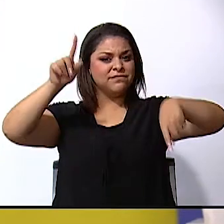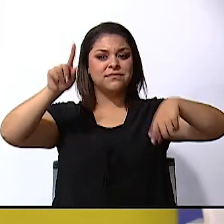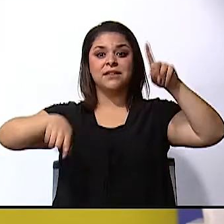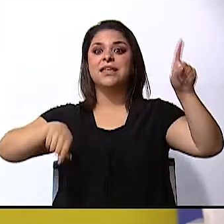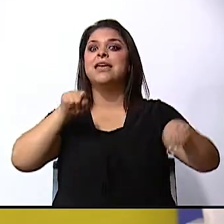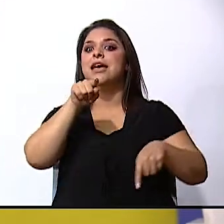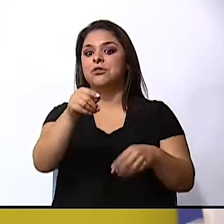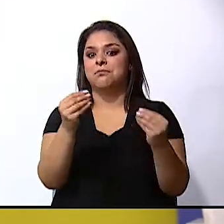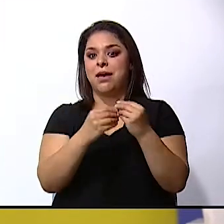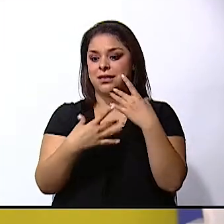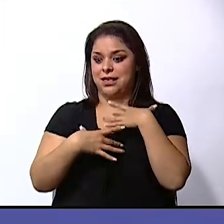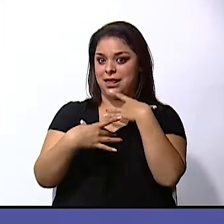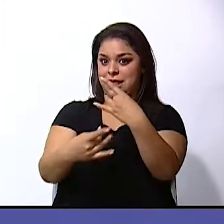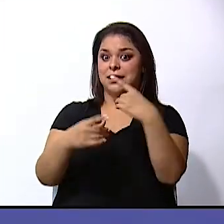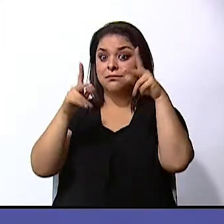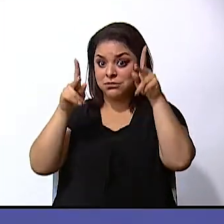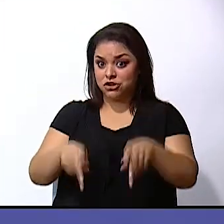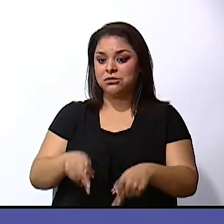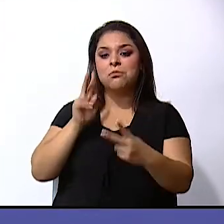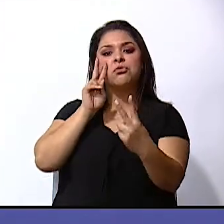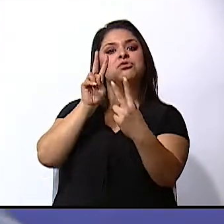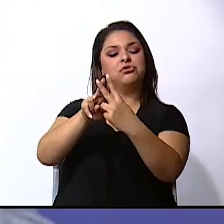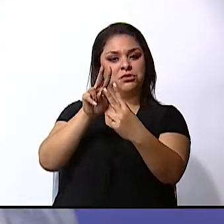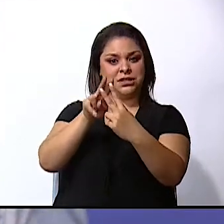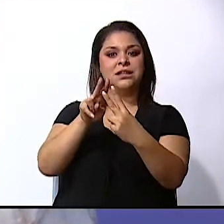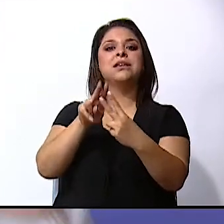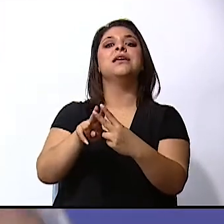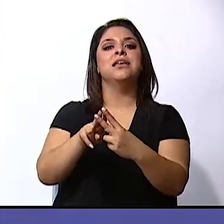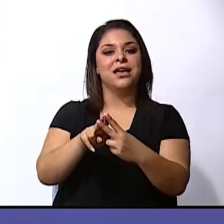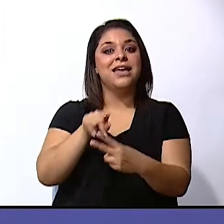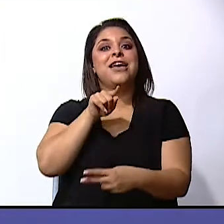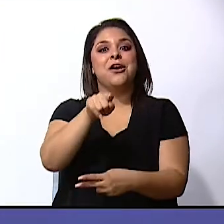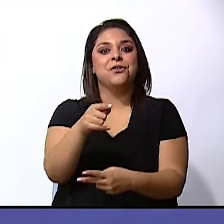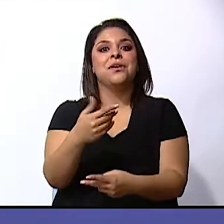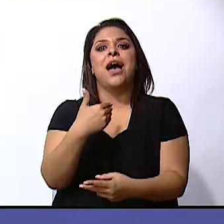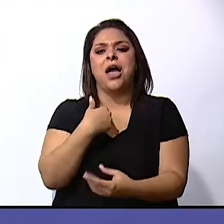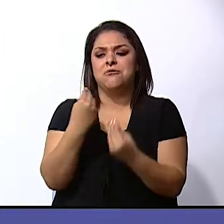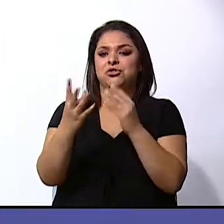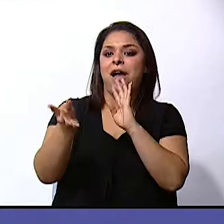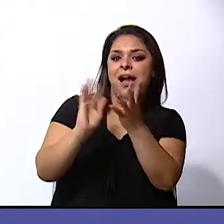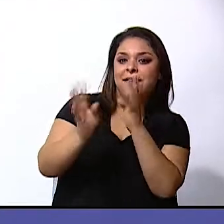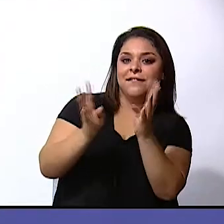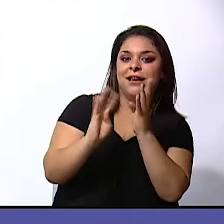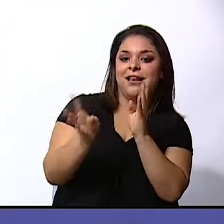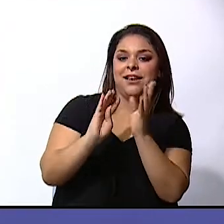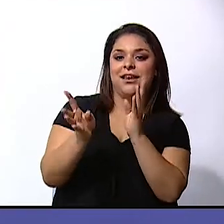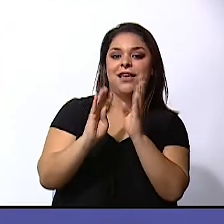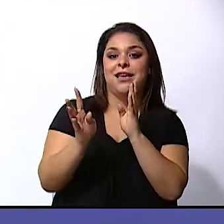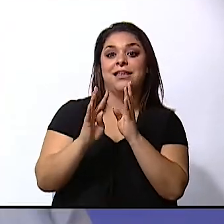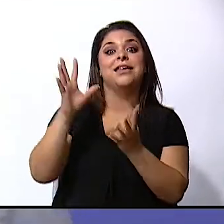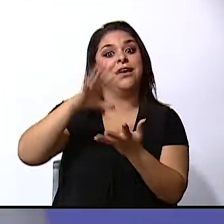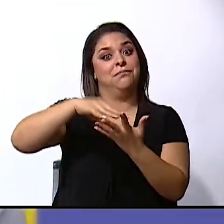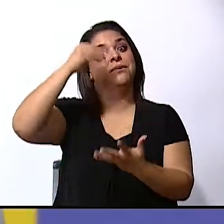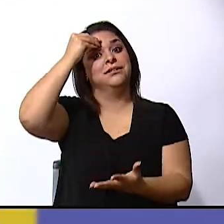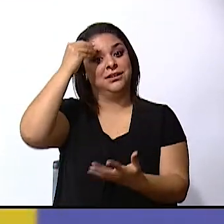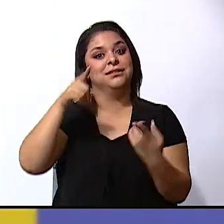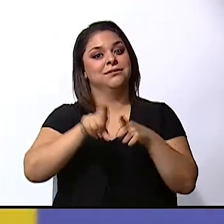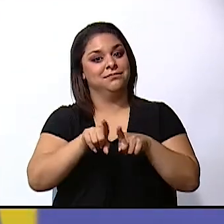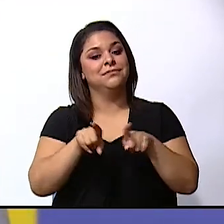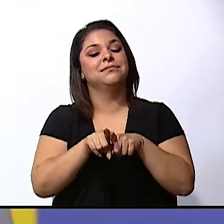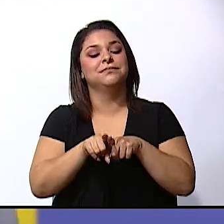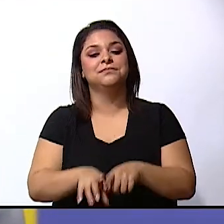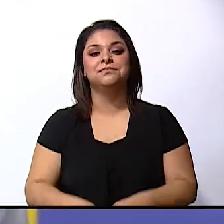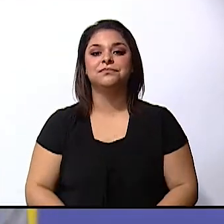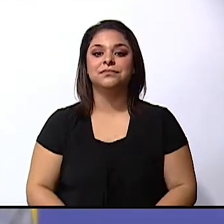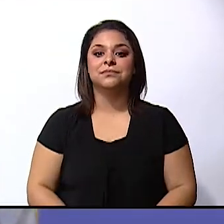people we can meet and we have a lot more to talk about and learn english